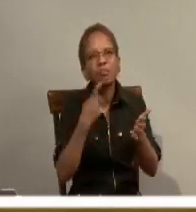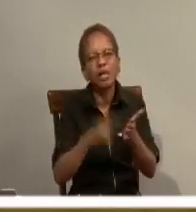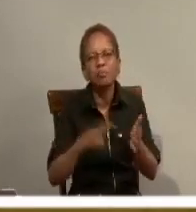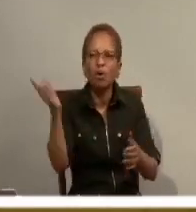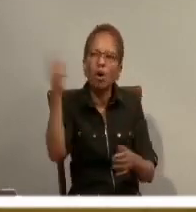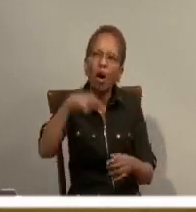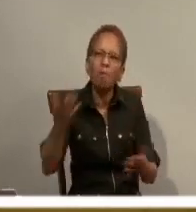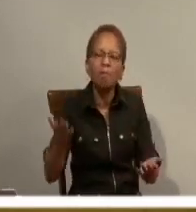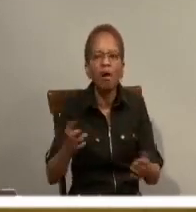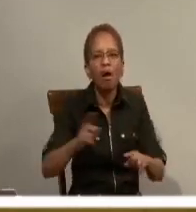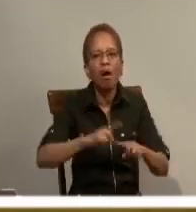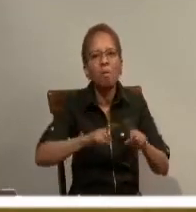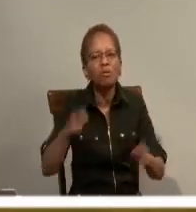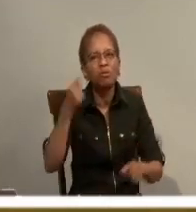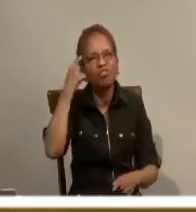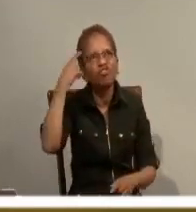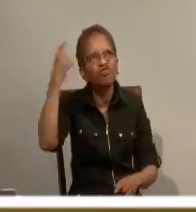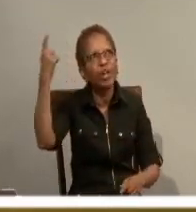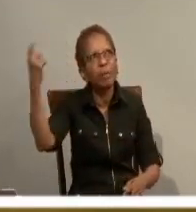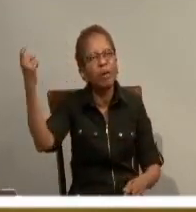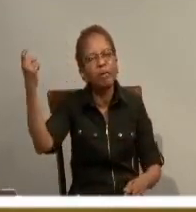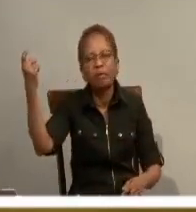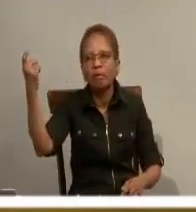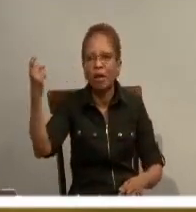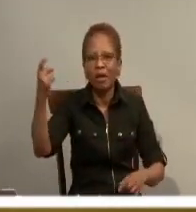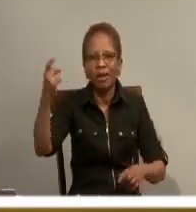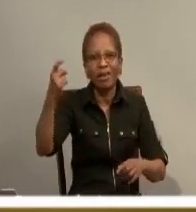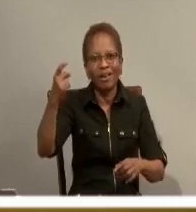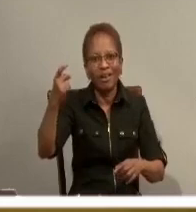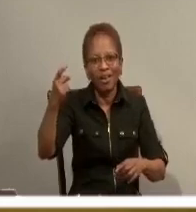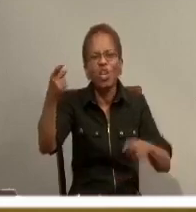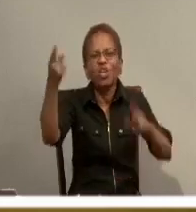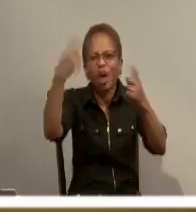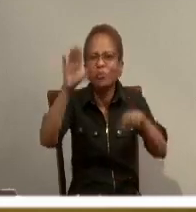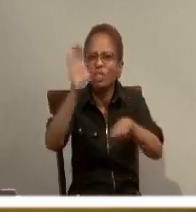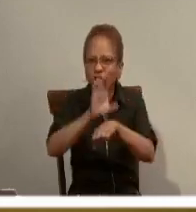we have come, but we are not attentive to what we have come to.